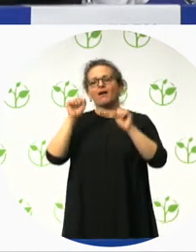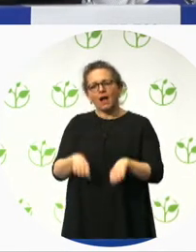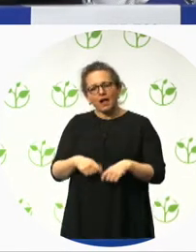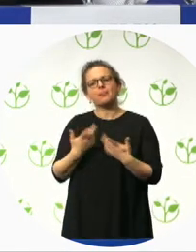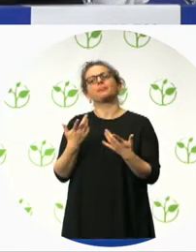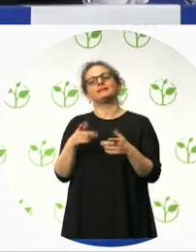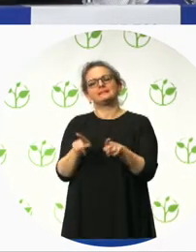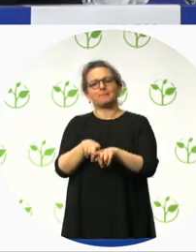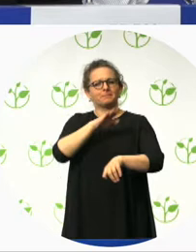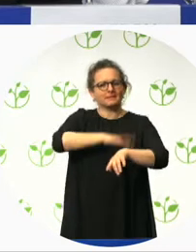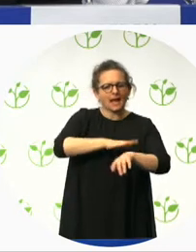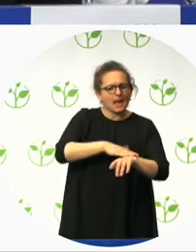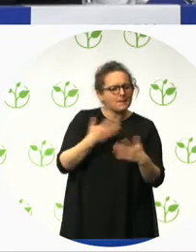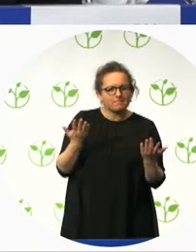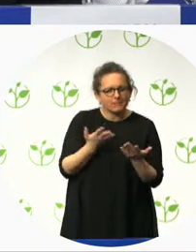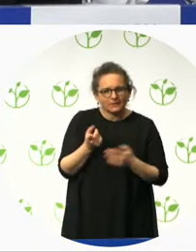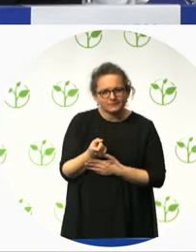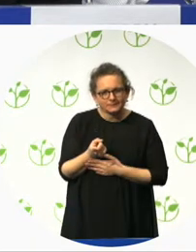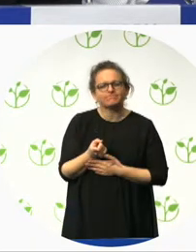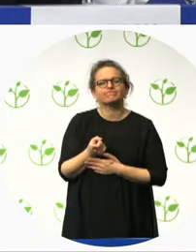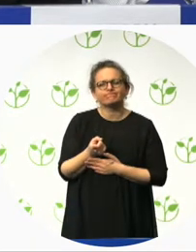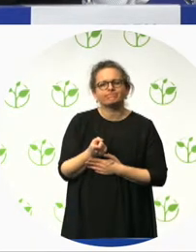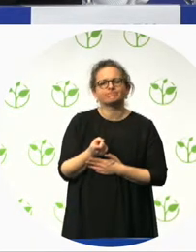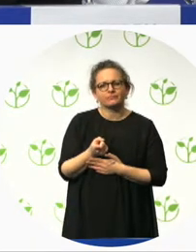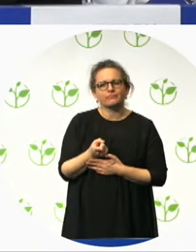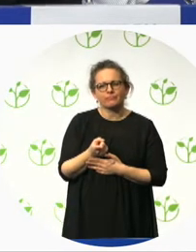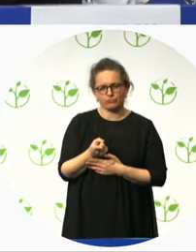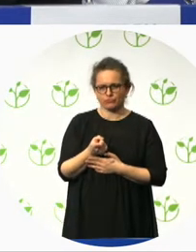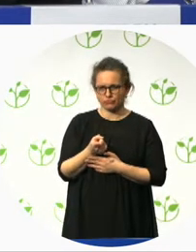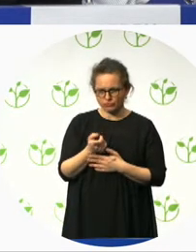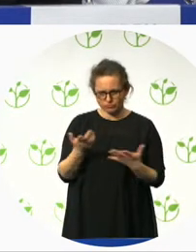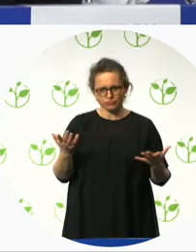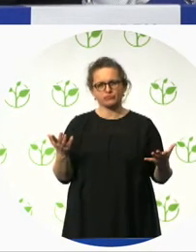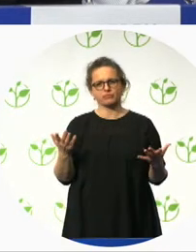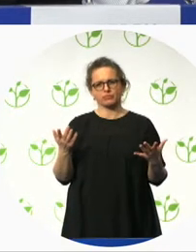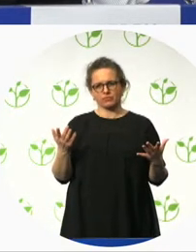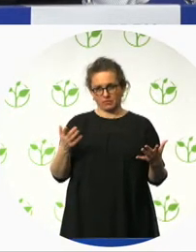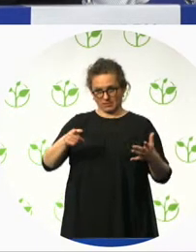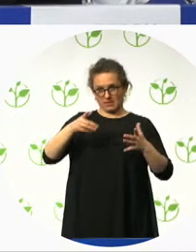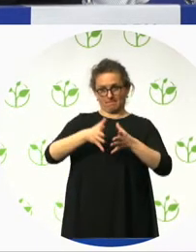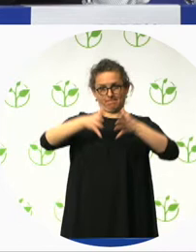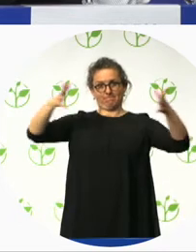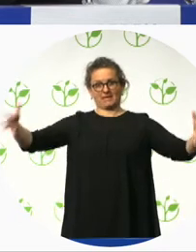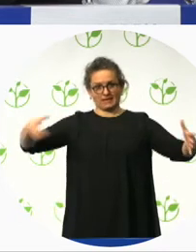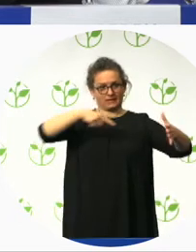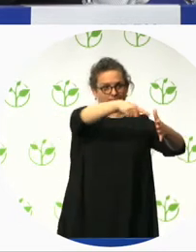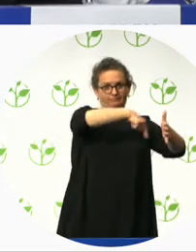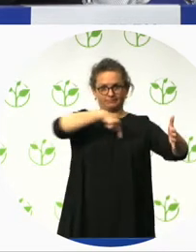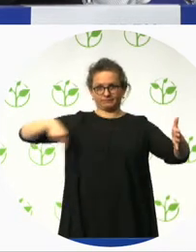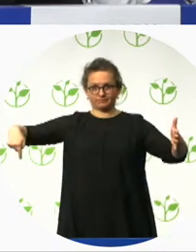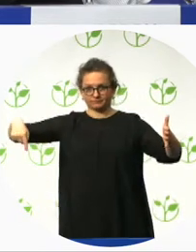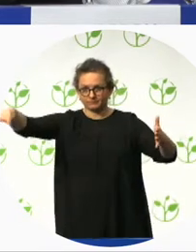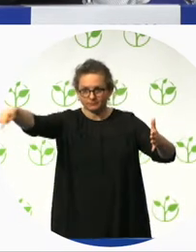As I mentioned, this is a 36-acre site. We have softball fields, tennis courts, soccer. There's a barn. There's a greenhouse.